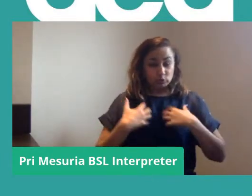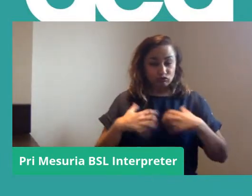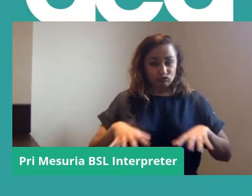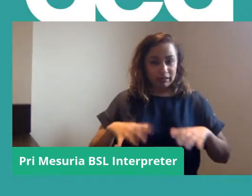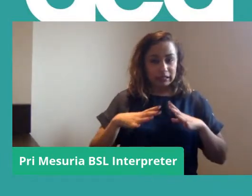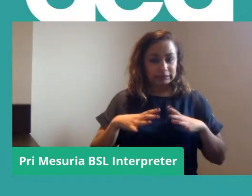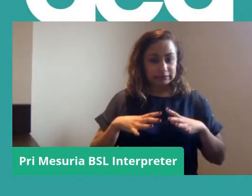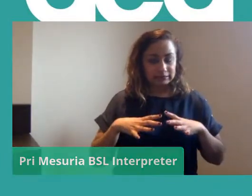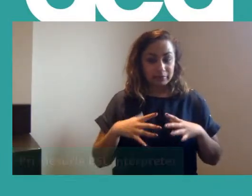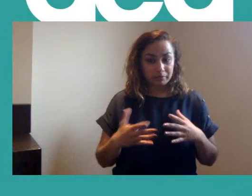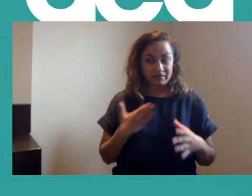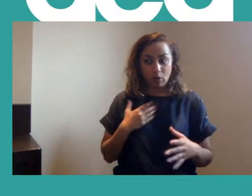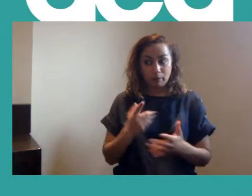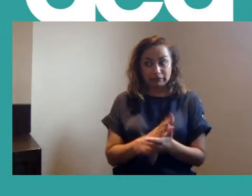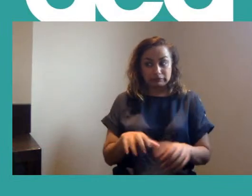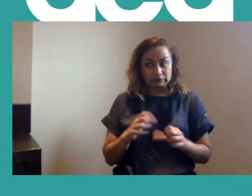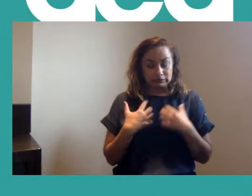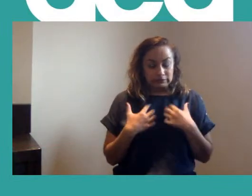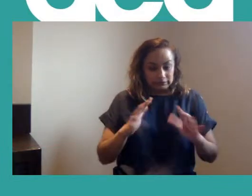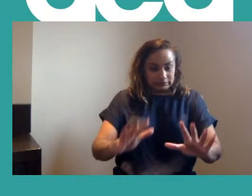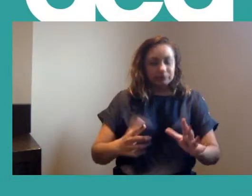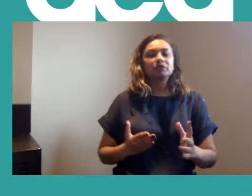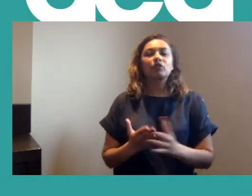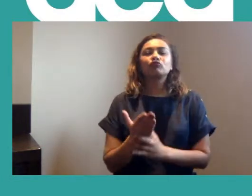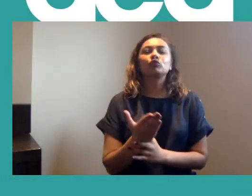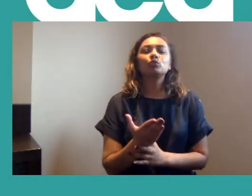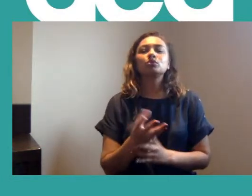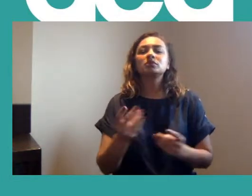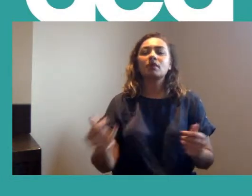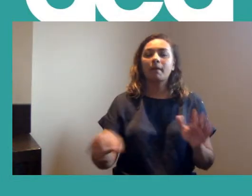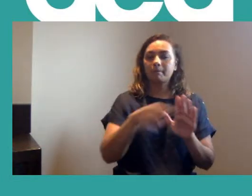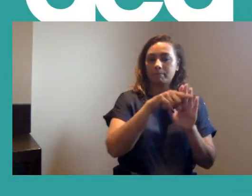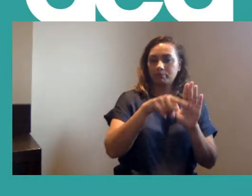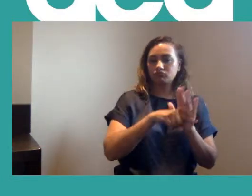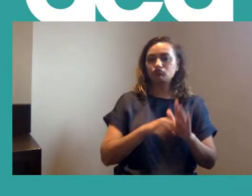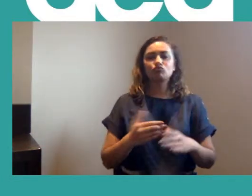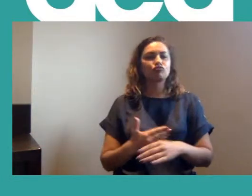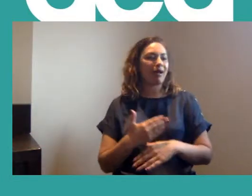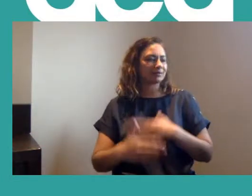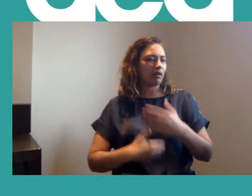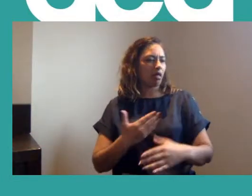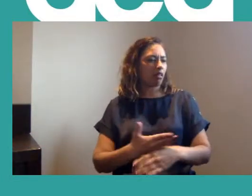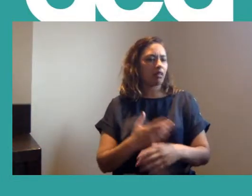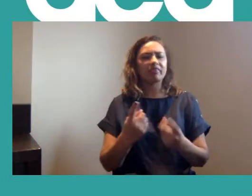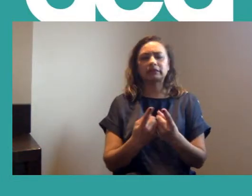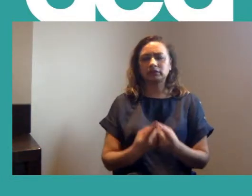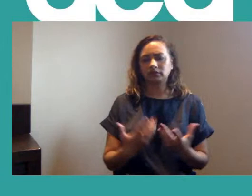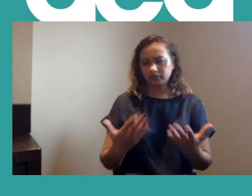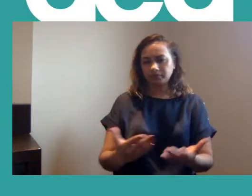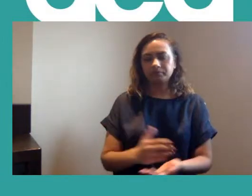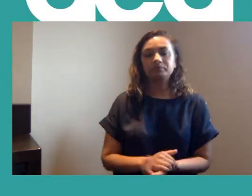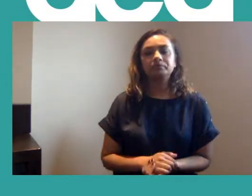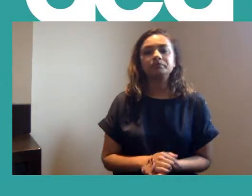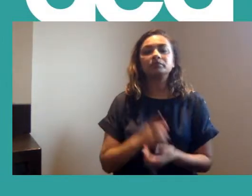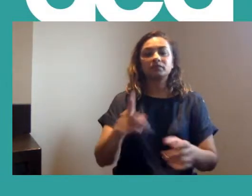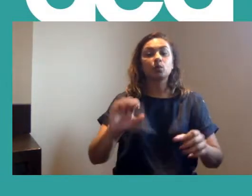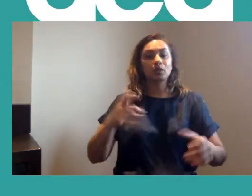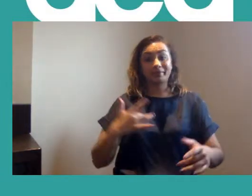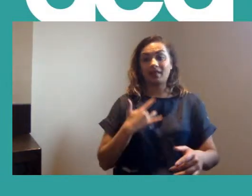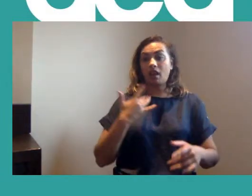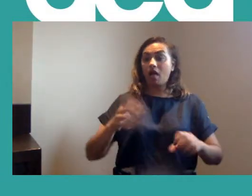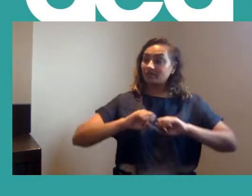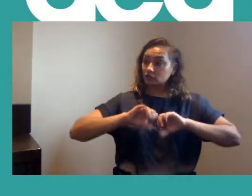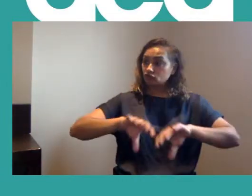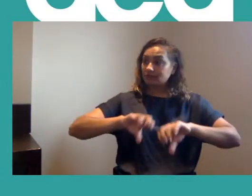before I get too excited, let me talk you through some practicalities. So this will be streaming live